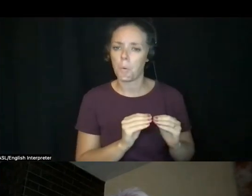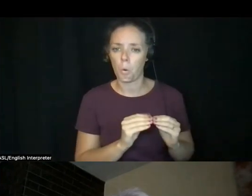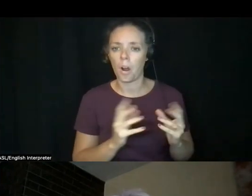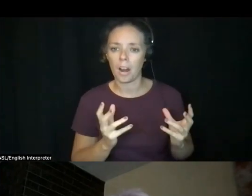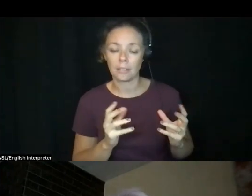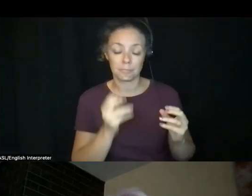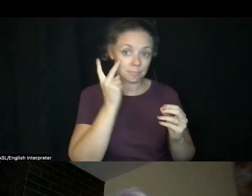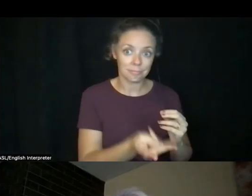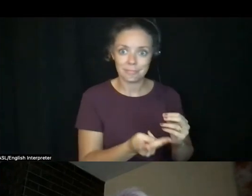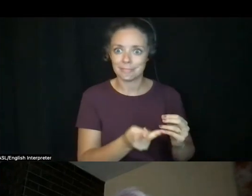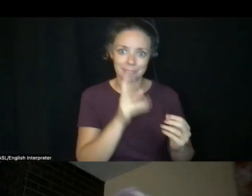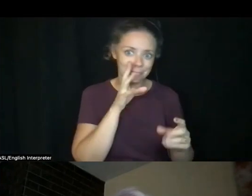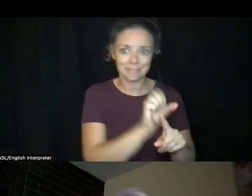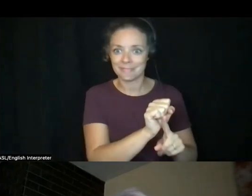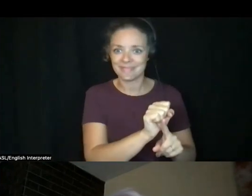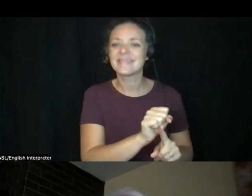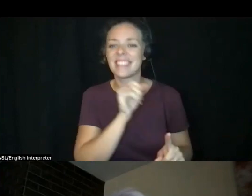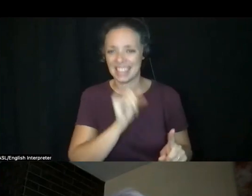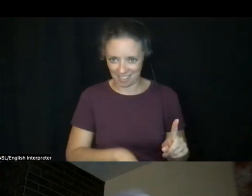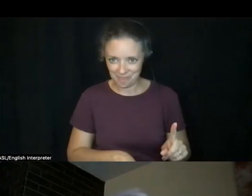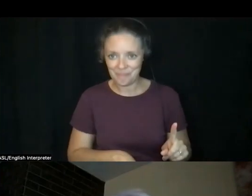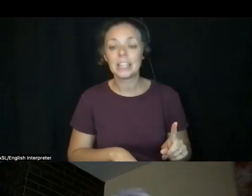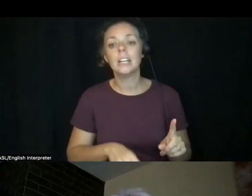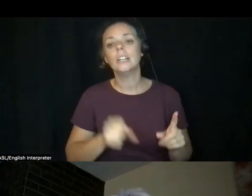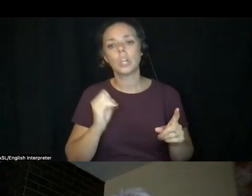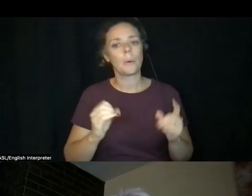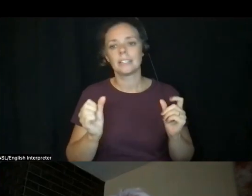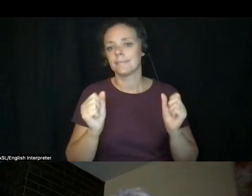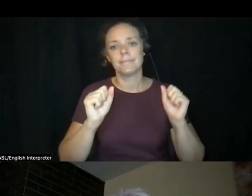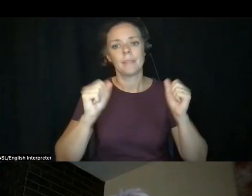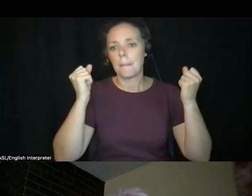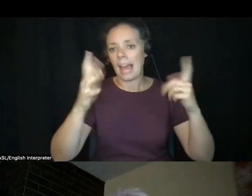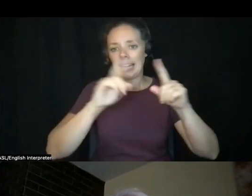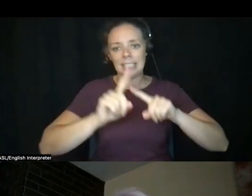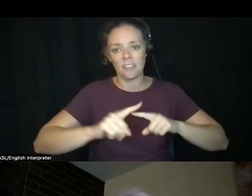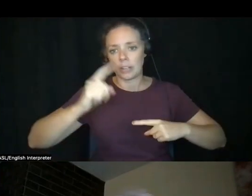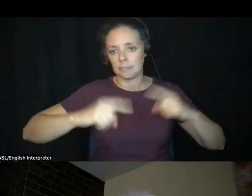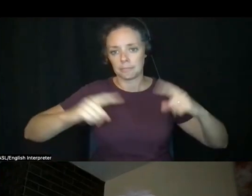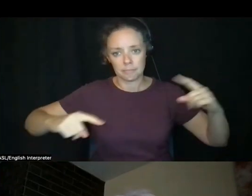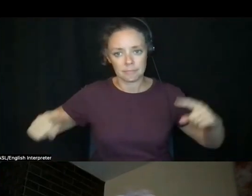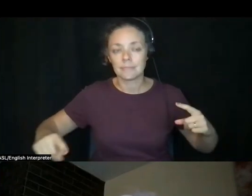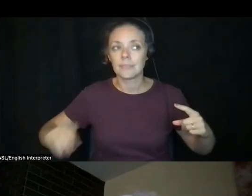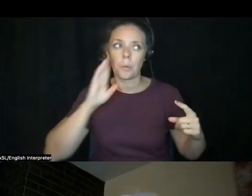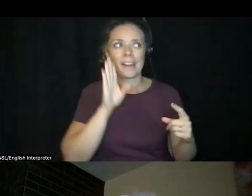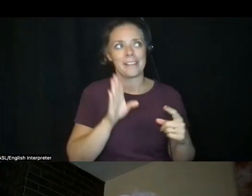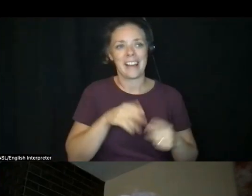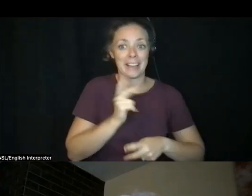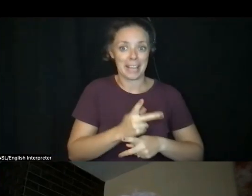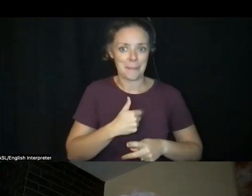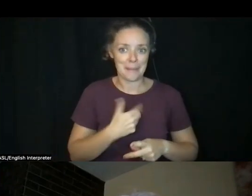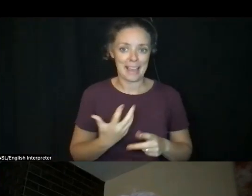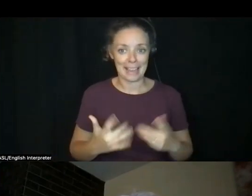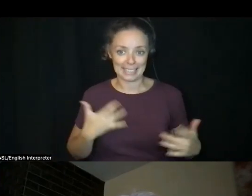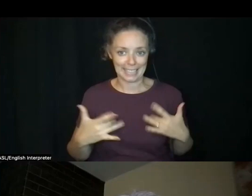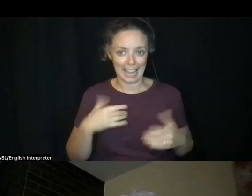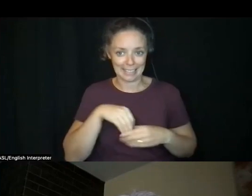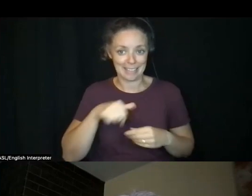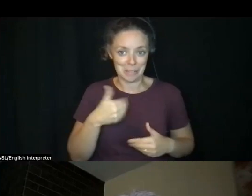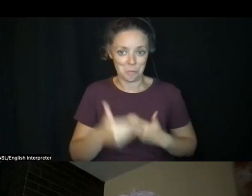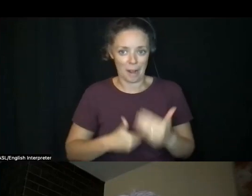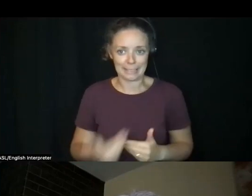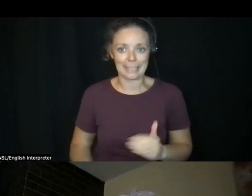it's all of these variables that keep me excited in this process over and over.